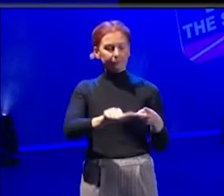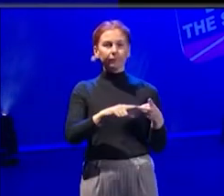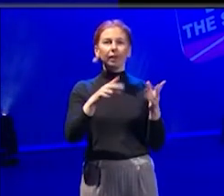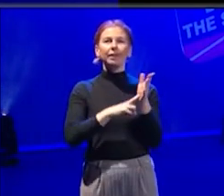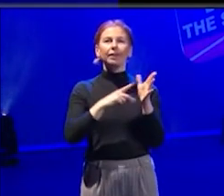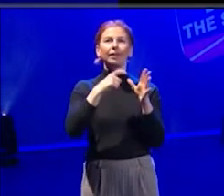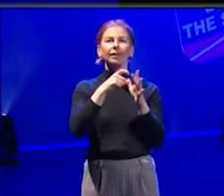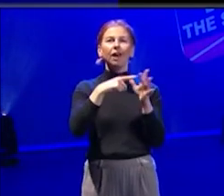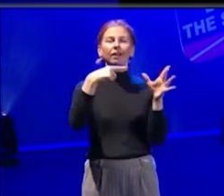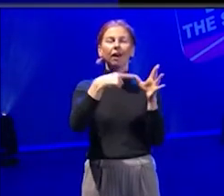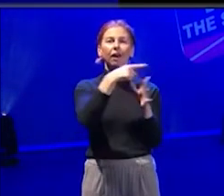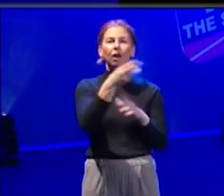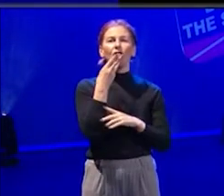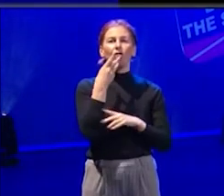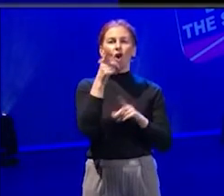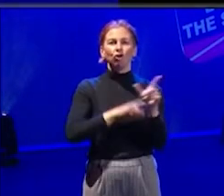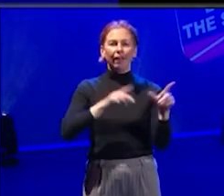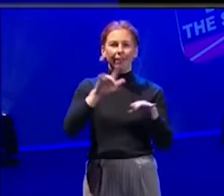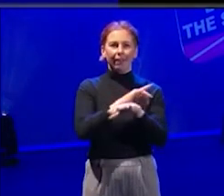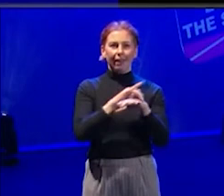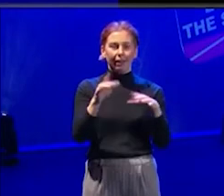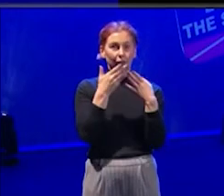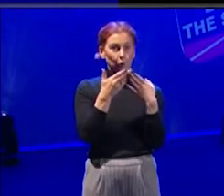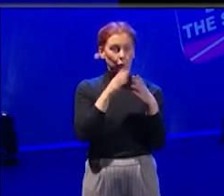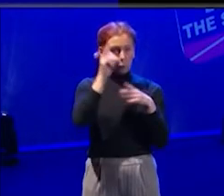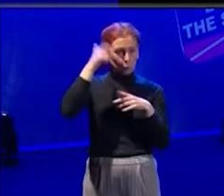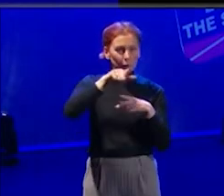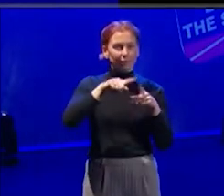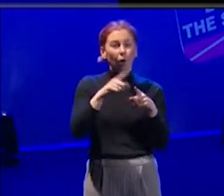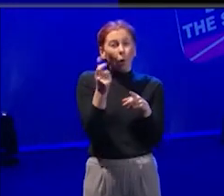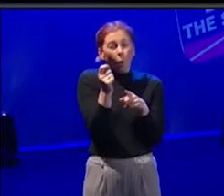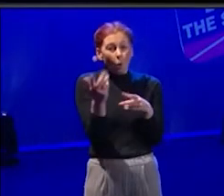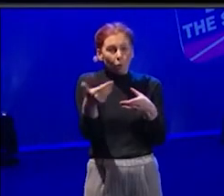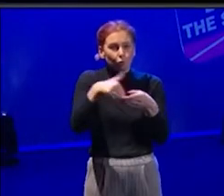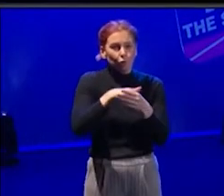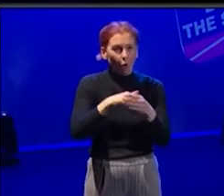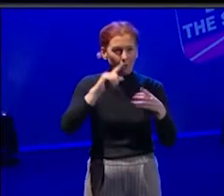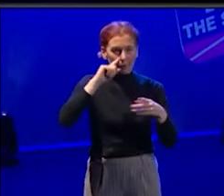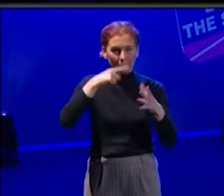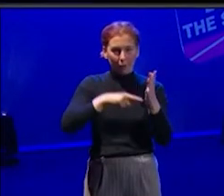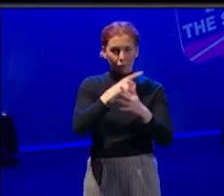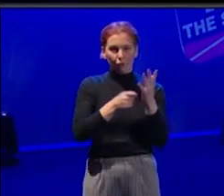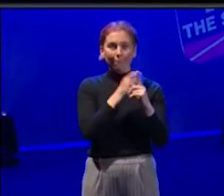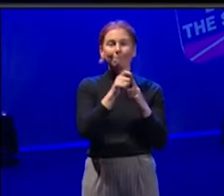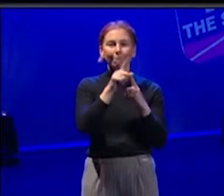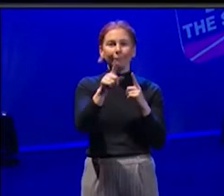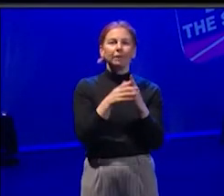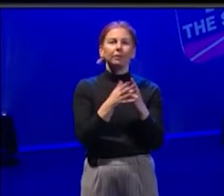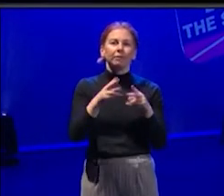a third year theatre student and I'm newly joined the Mousetrap Youth Forum. Great, so we're going to get started,